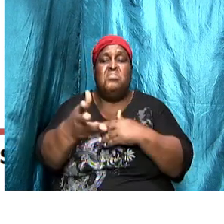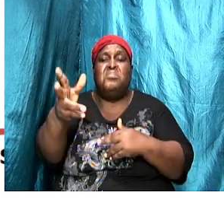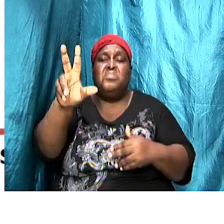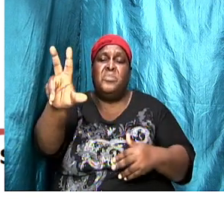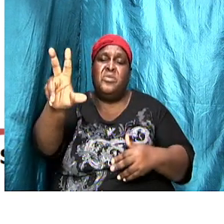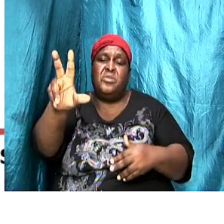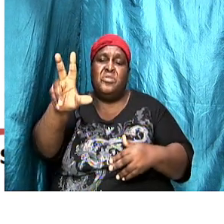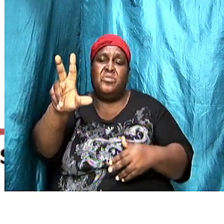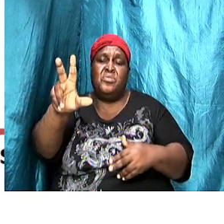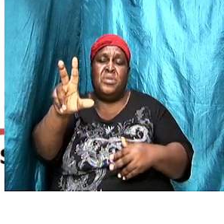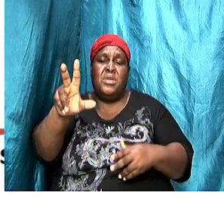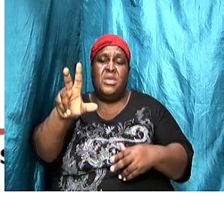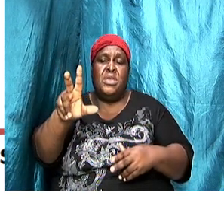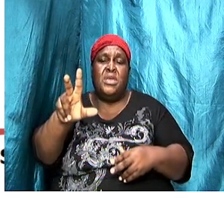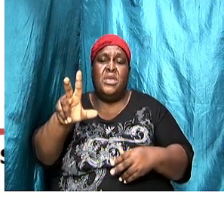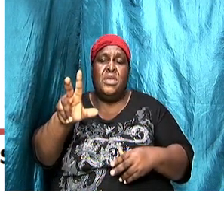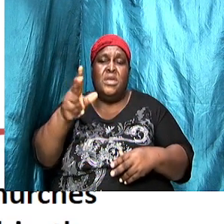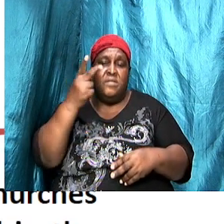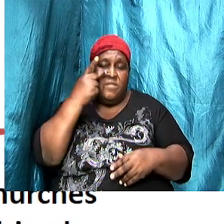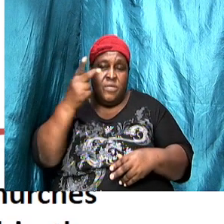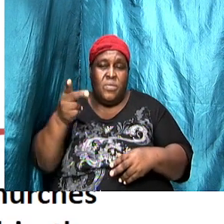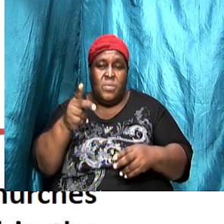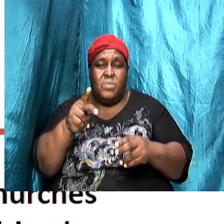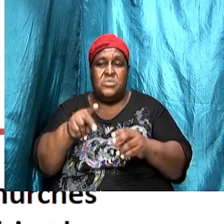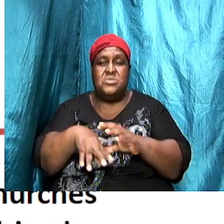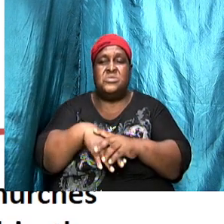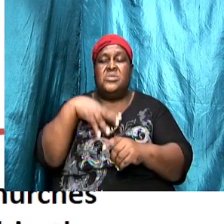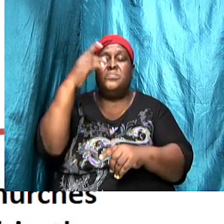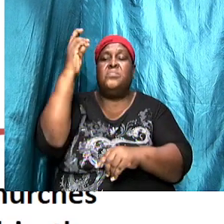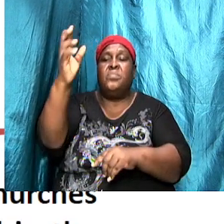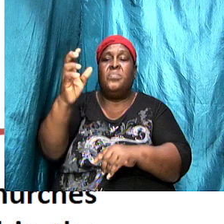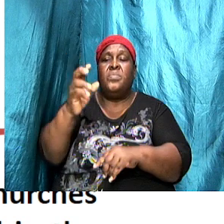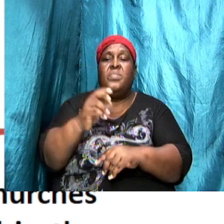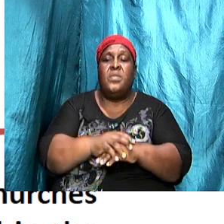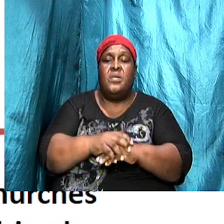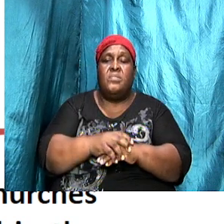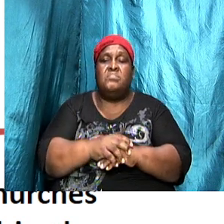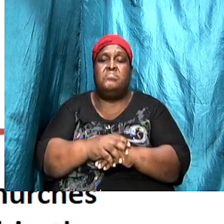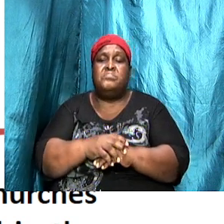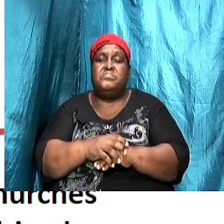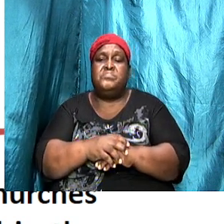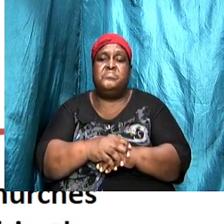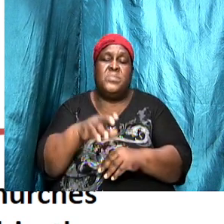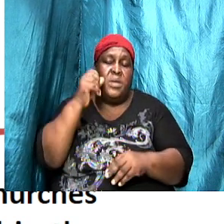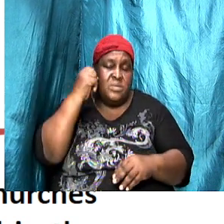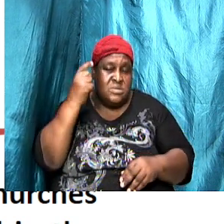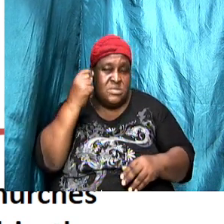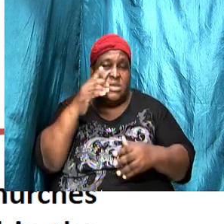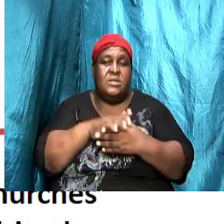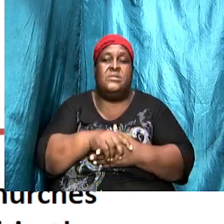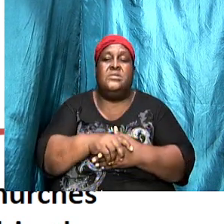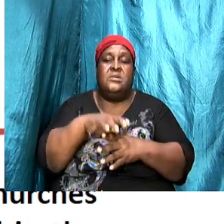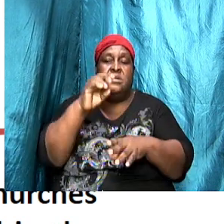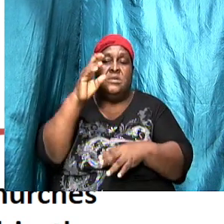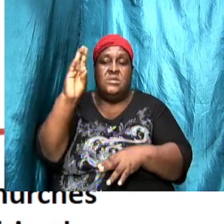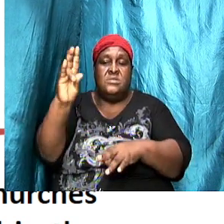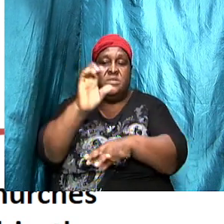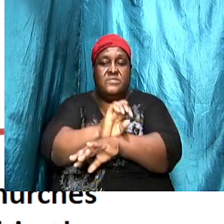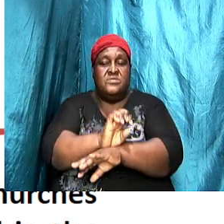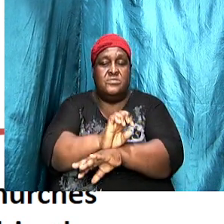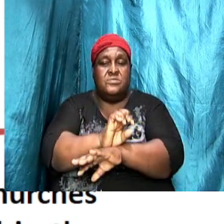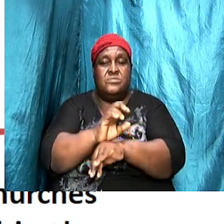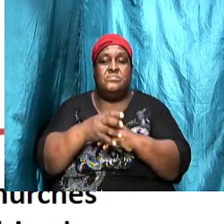three common views out there in analyzing and understanding the seven churches